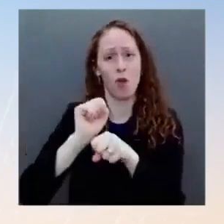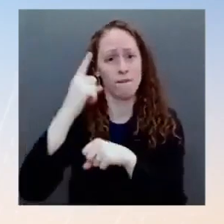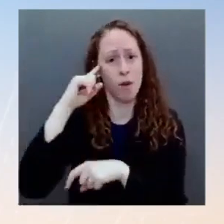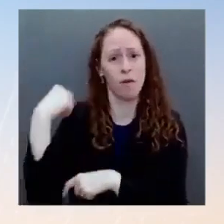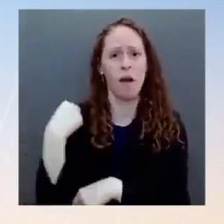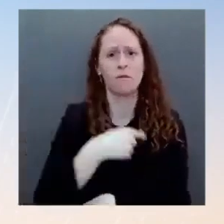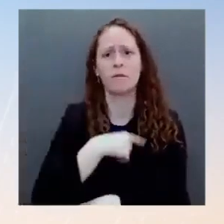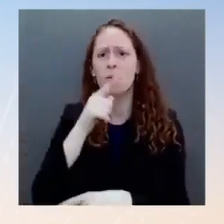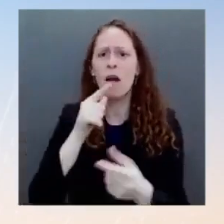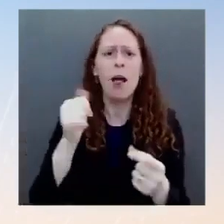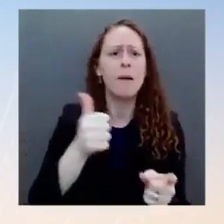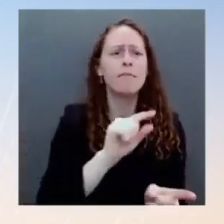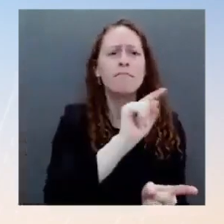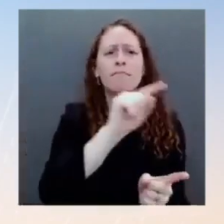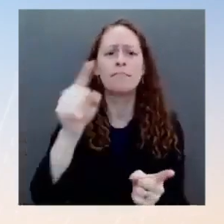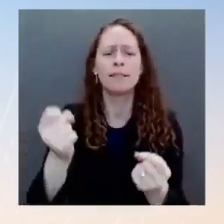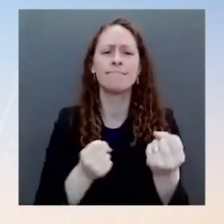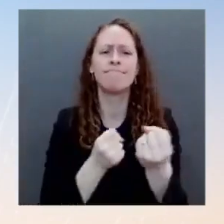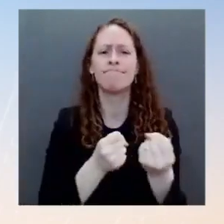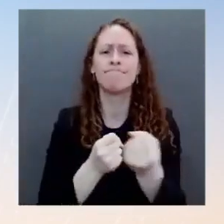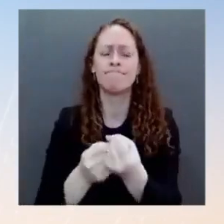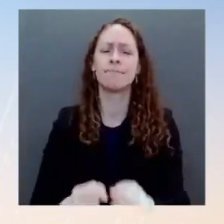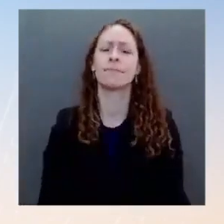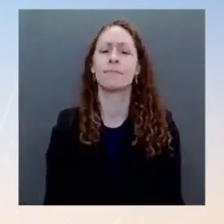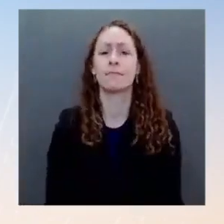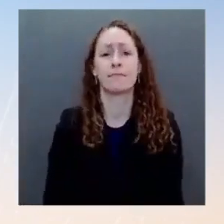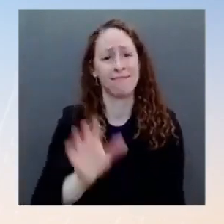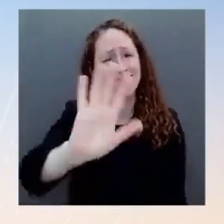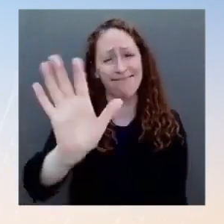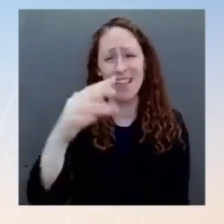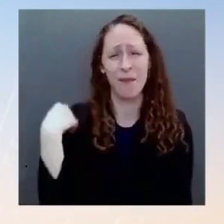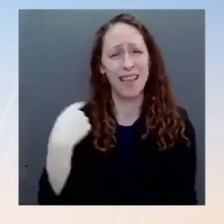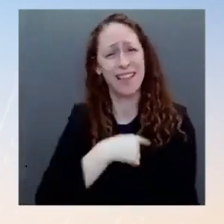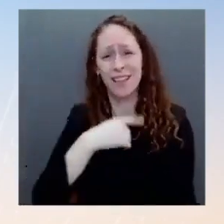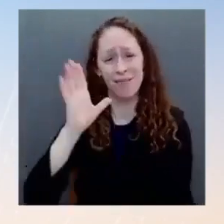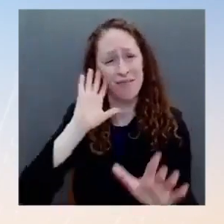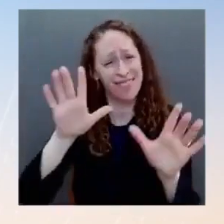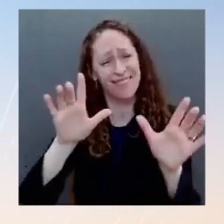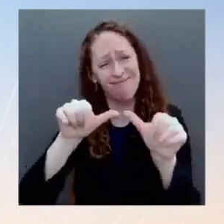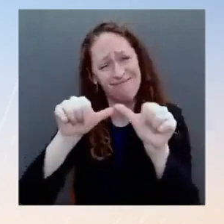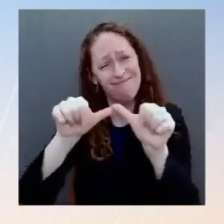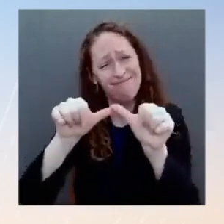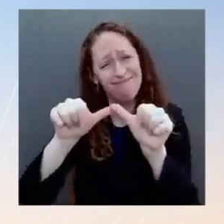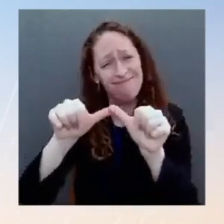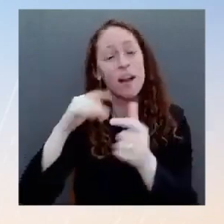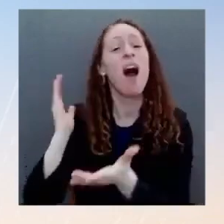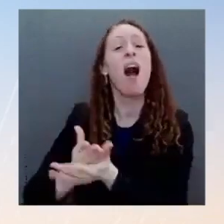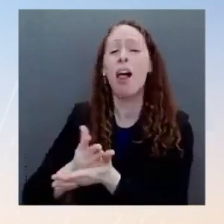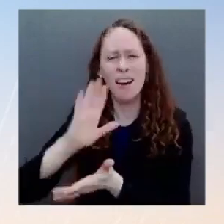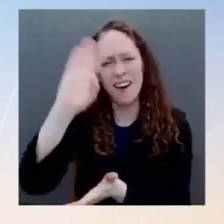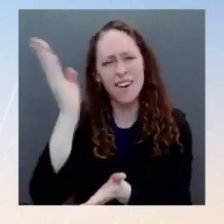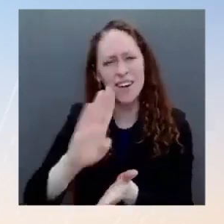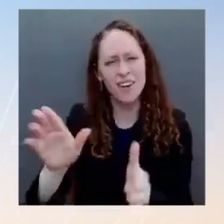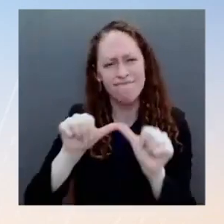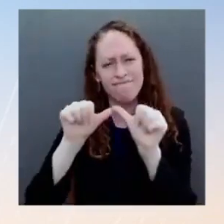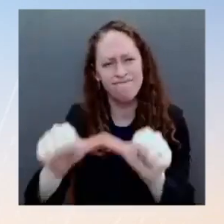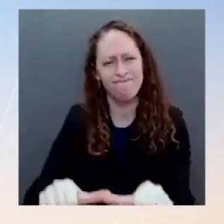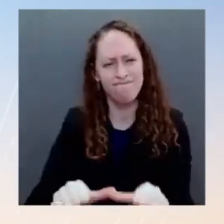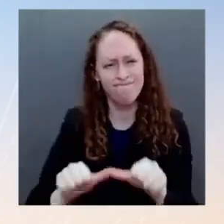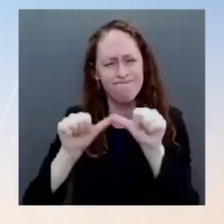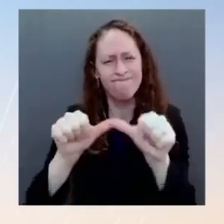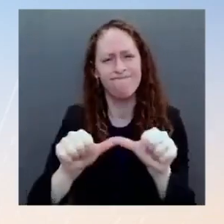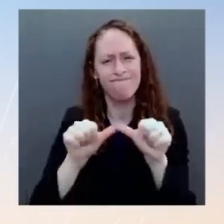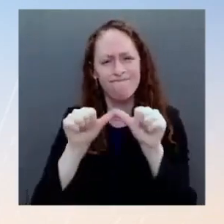is over. We know that the most critical need right now is medical staffing for our hospitals, and we've been working